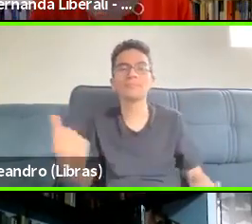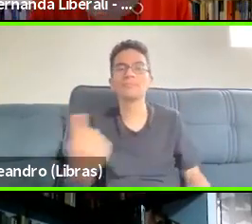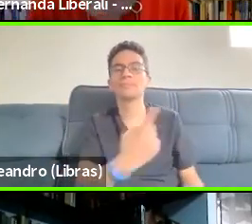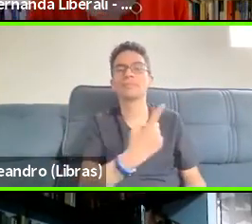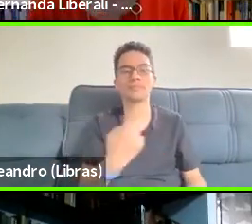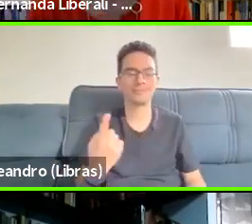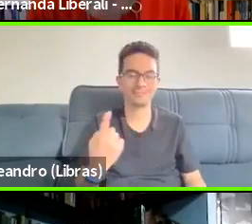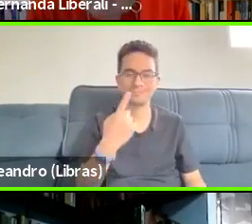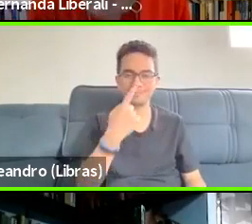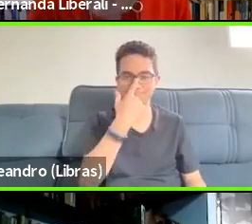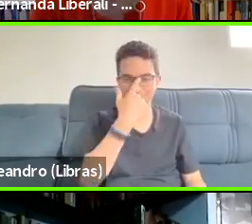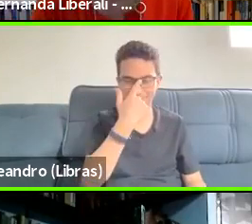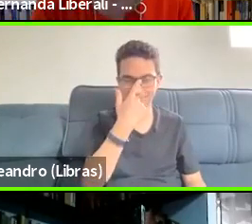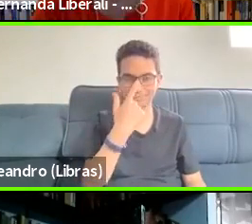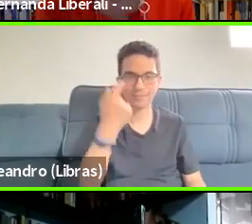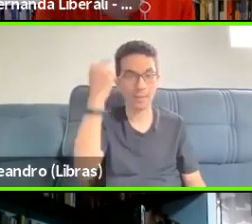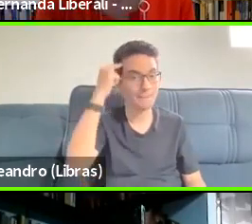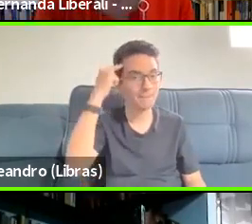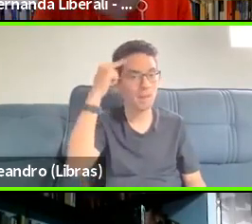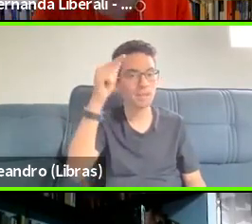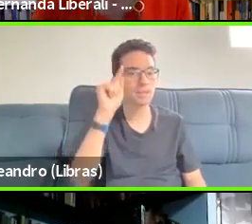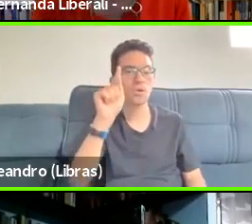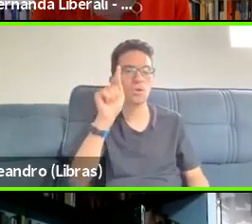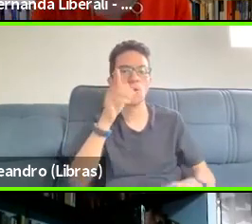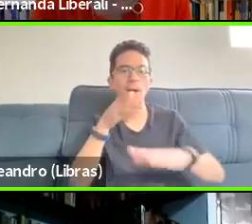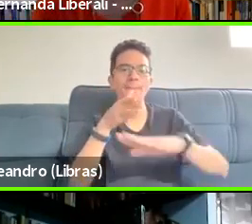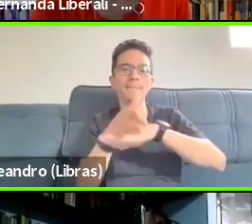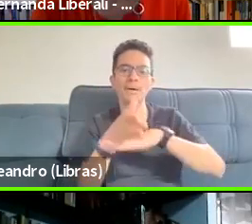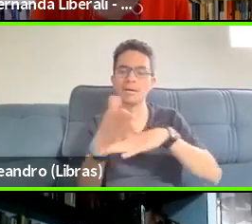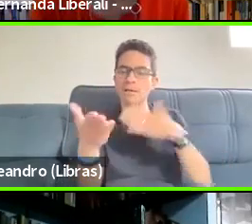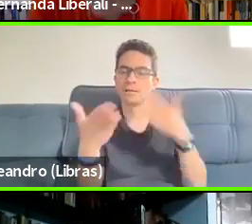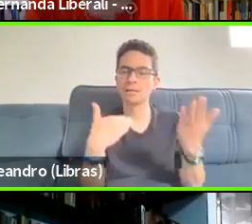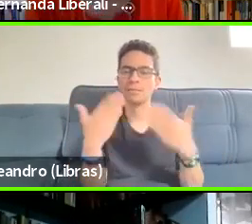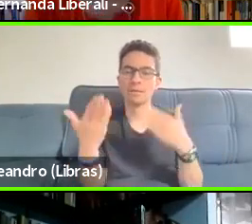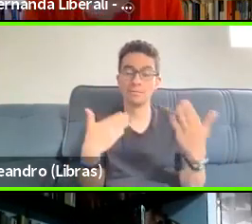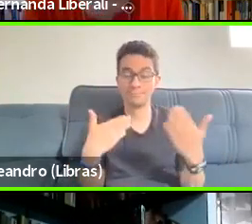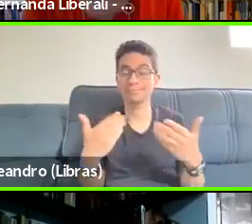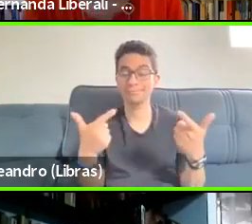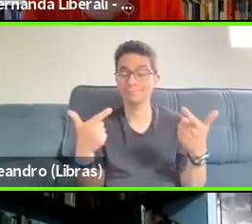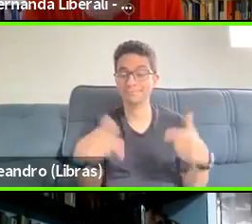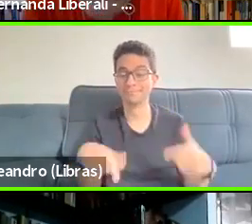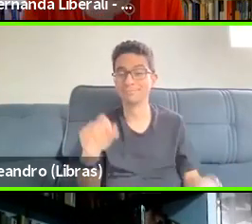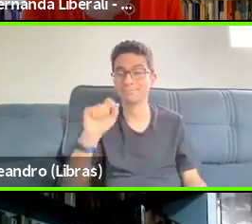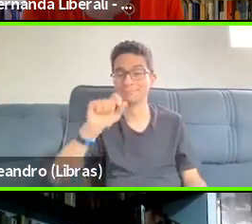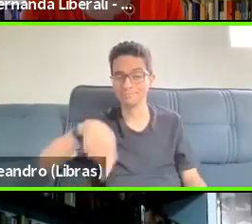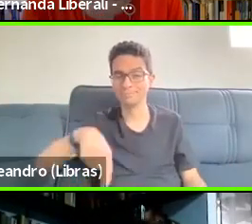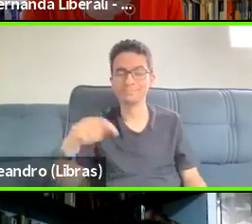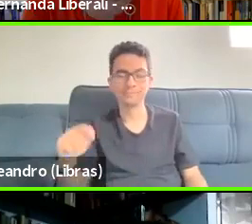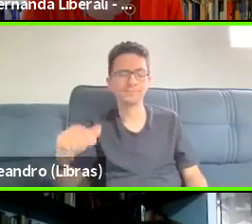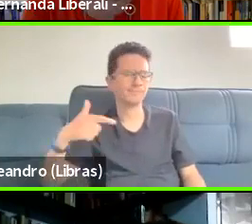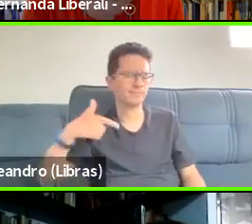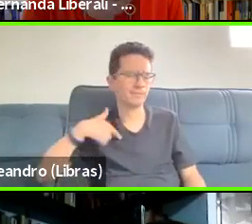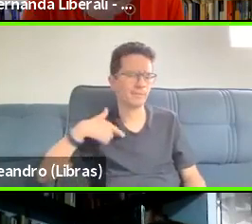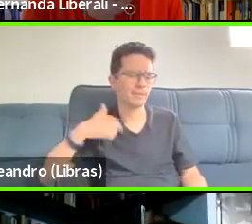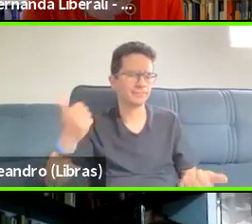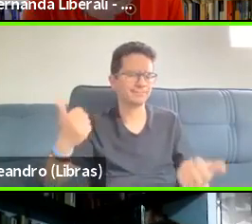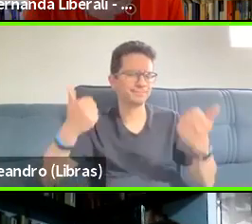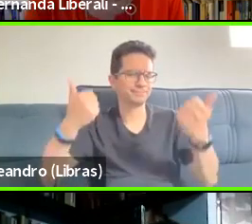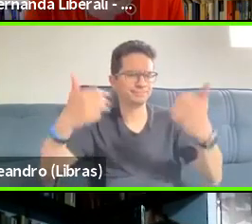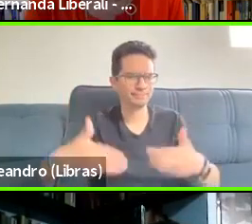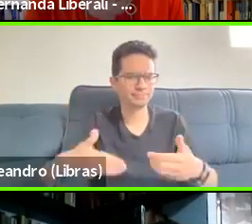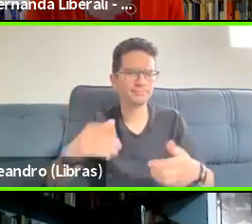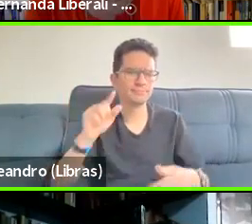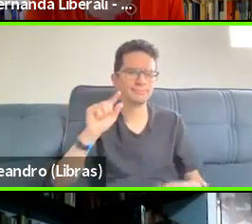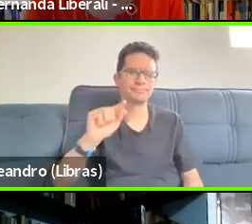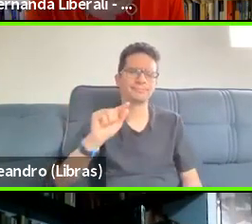conversation. So I appreciate that. I, you know, a couple of things, as you were saying, as a linguist, you're interested in, in, in the